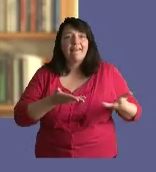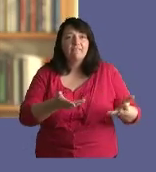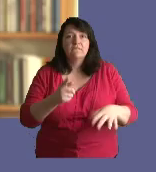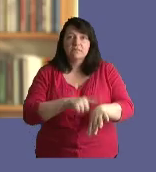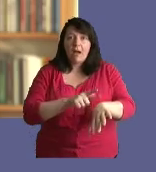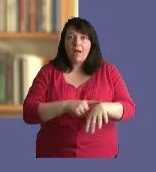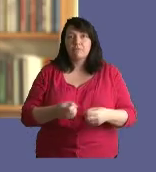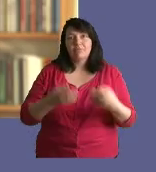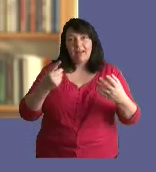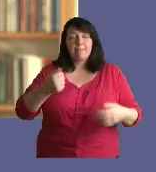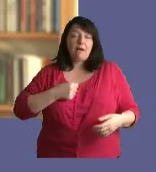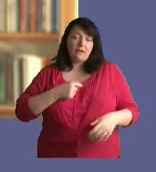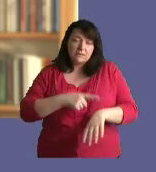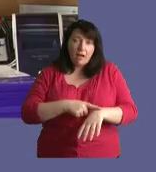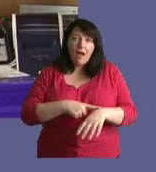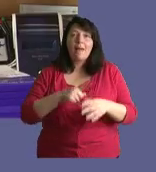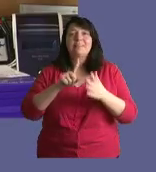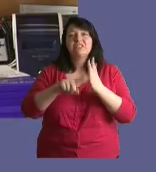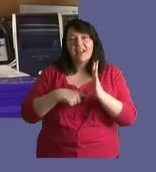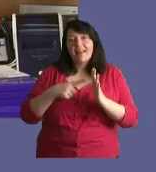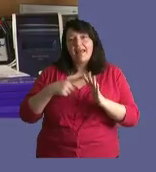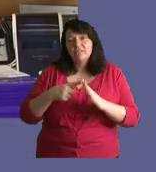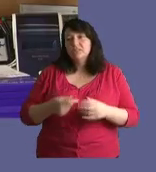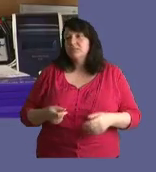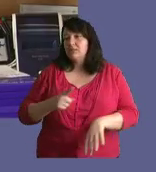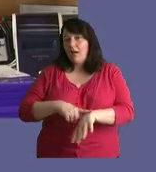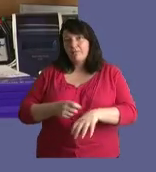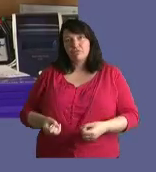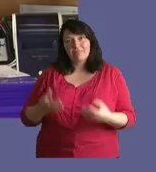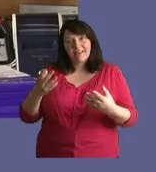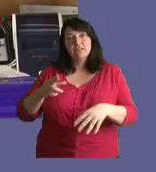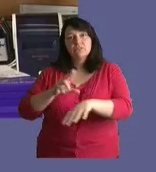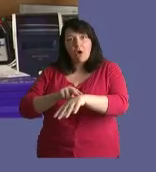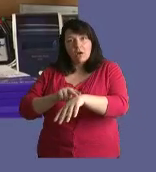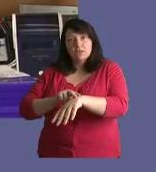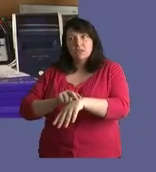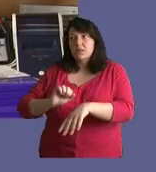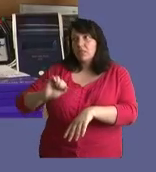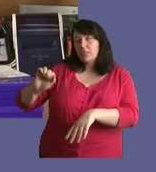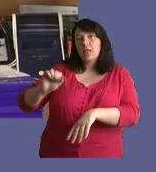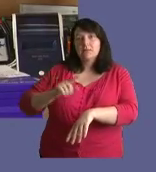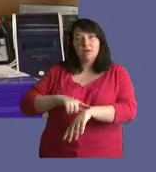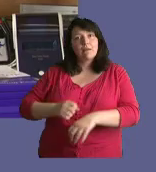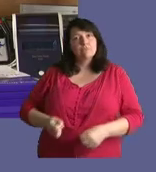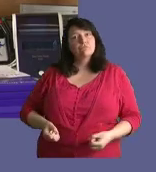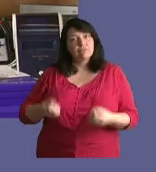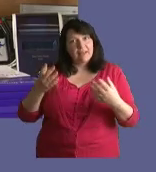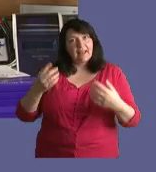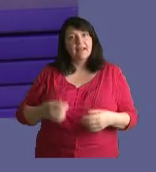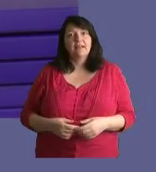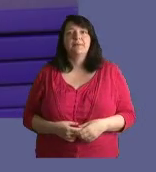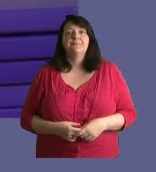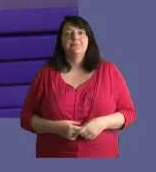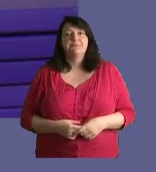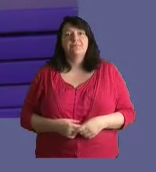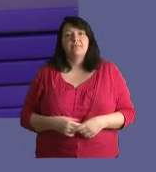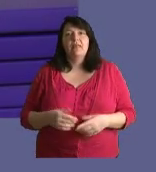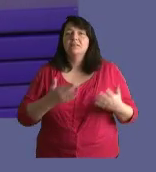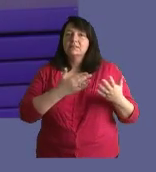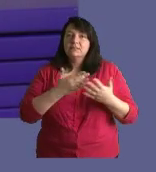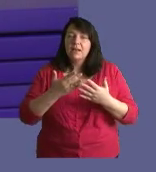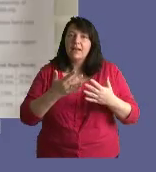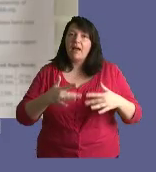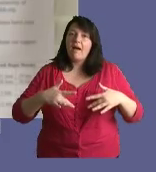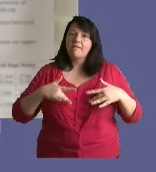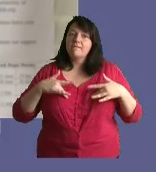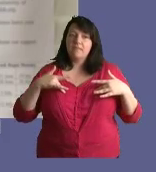time for instance my time was free Jane Evans's time is free the doctors gave their time free the